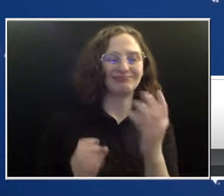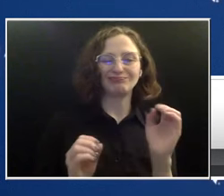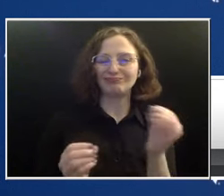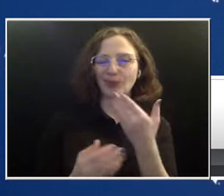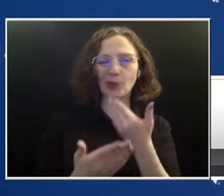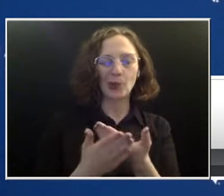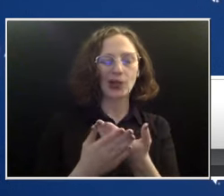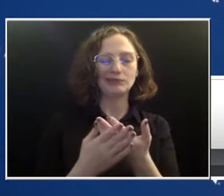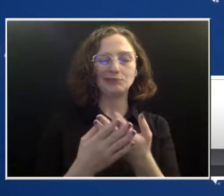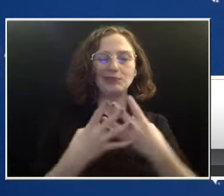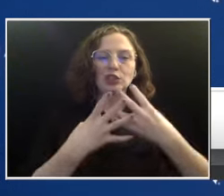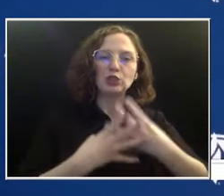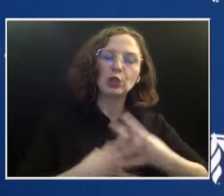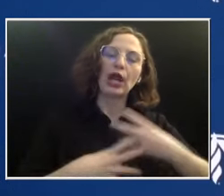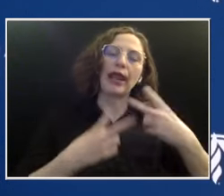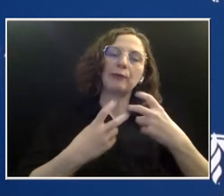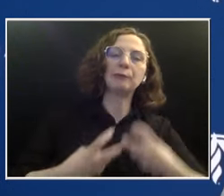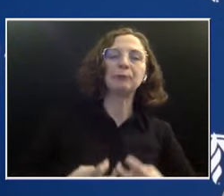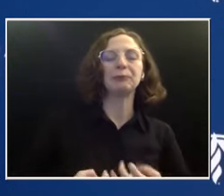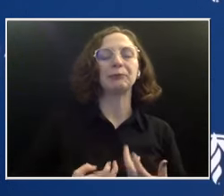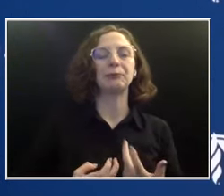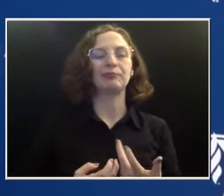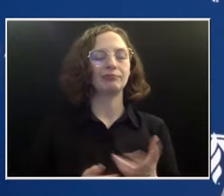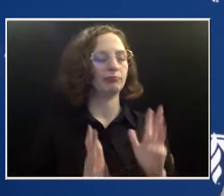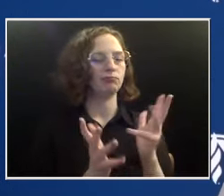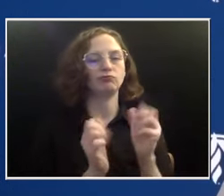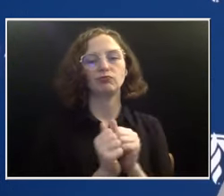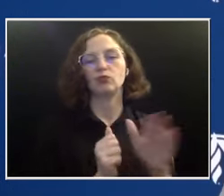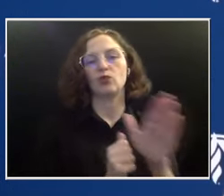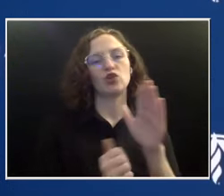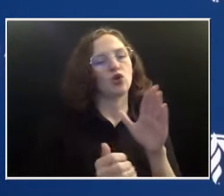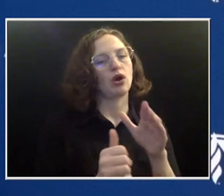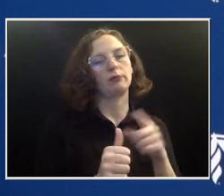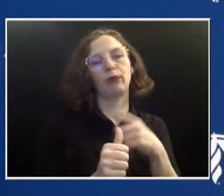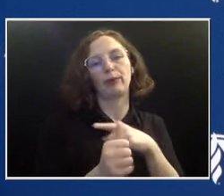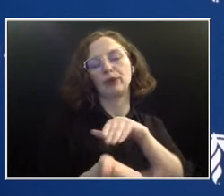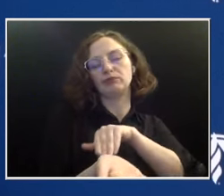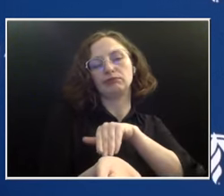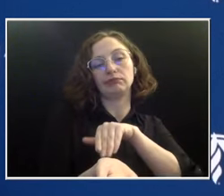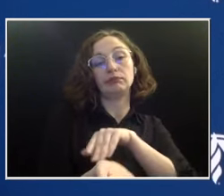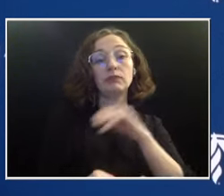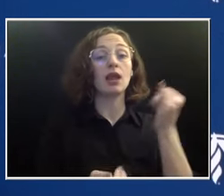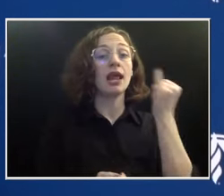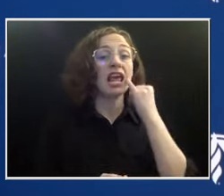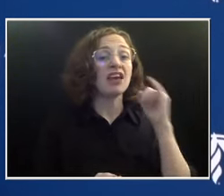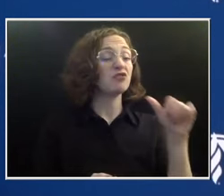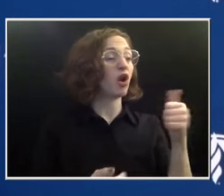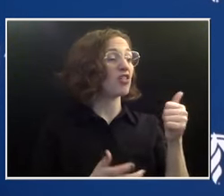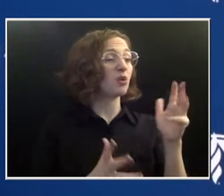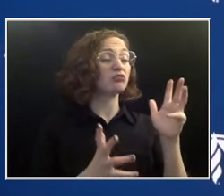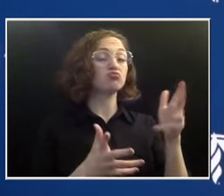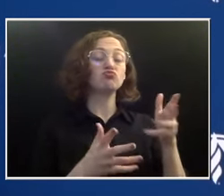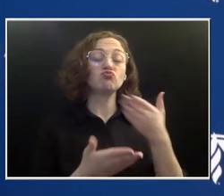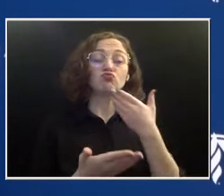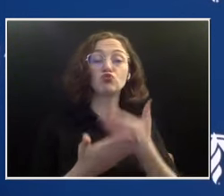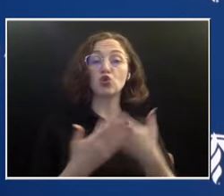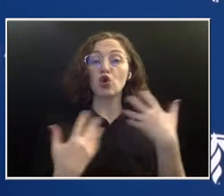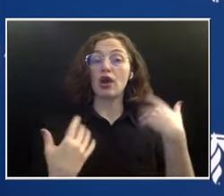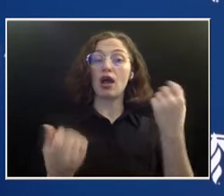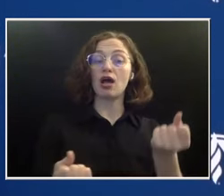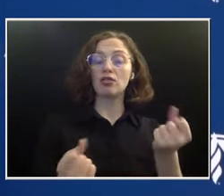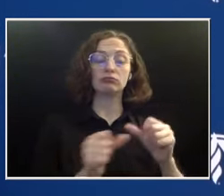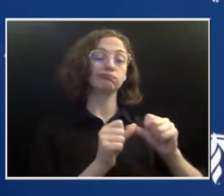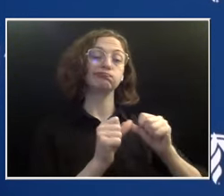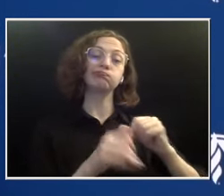care physician. You know, obviously, if you're otherwise in good health, you want to stay in good health. And I would just do the normal